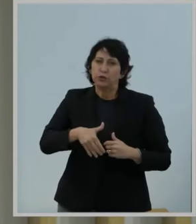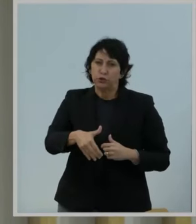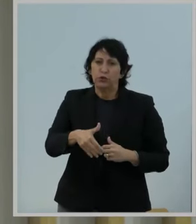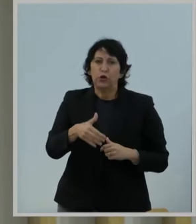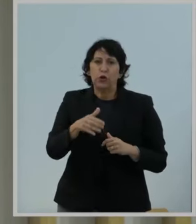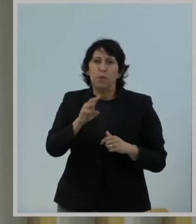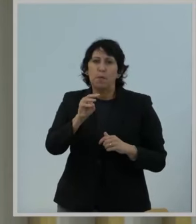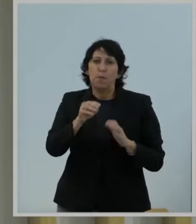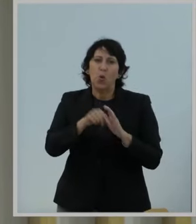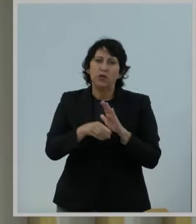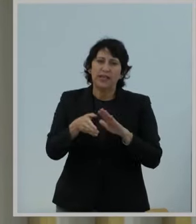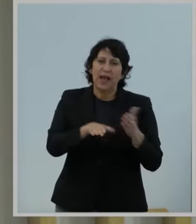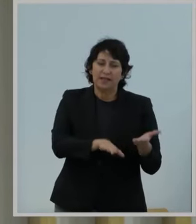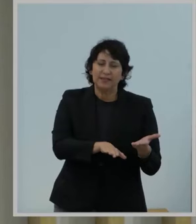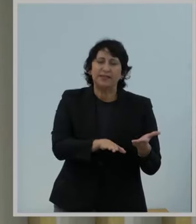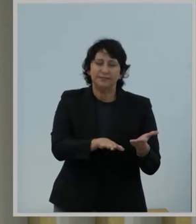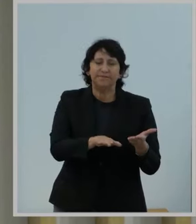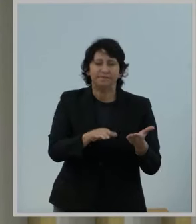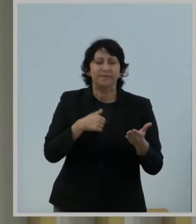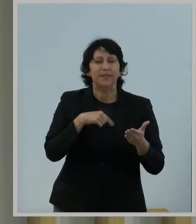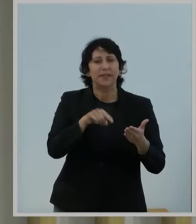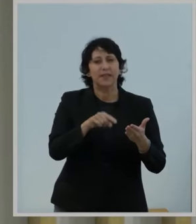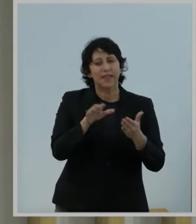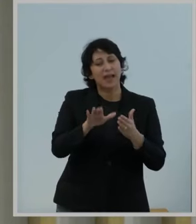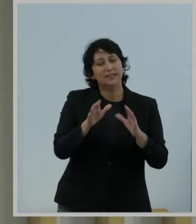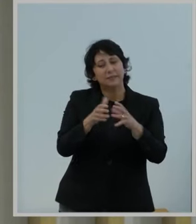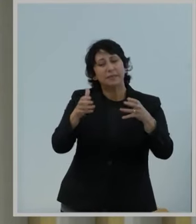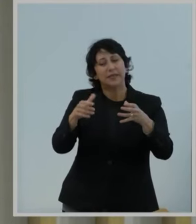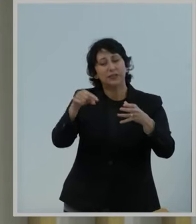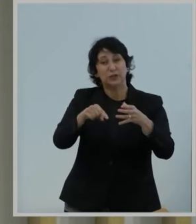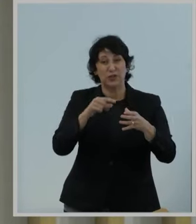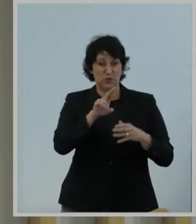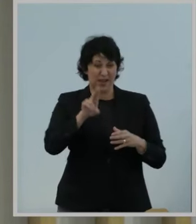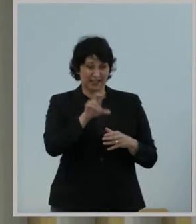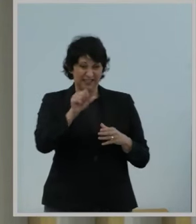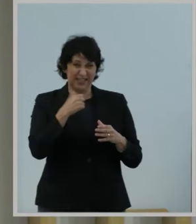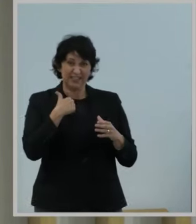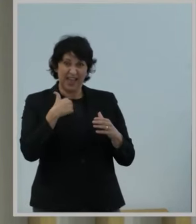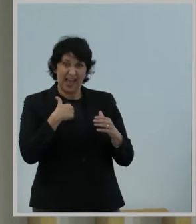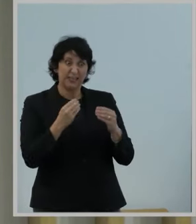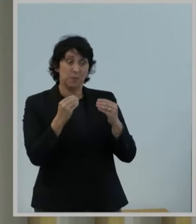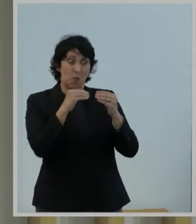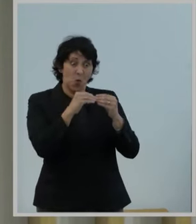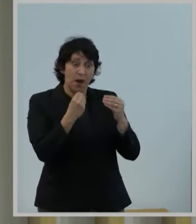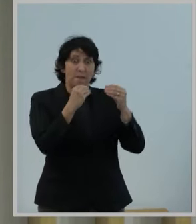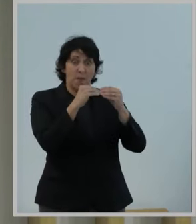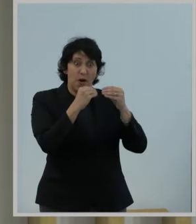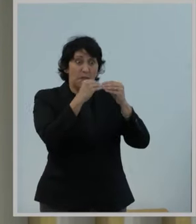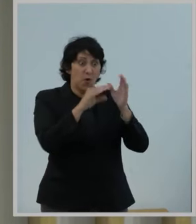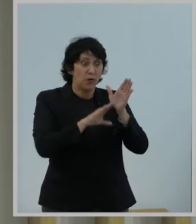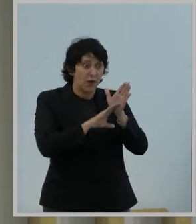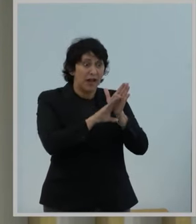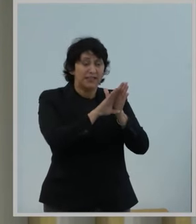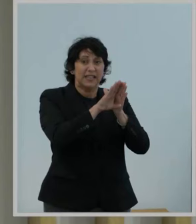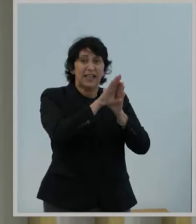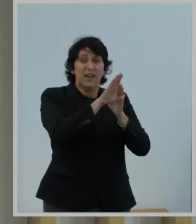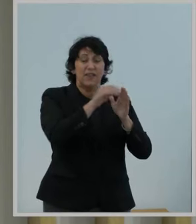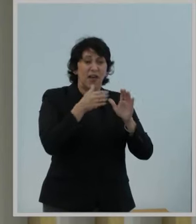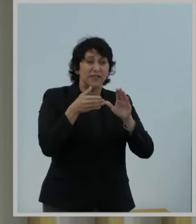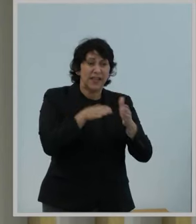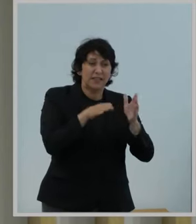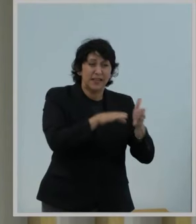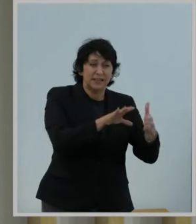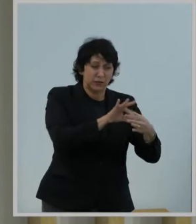The United States is the only industrialized country with a rising level of maternal mortality, and deaths from